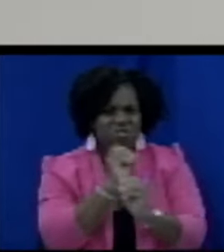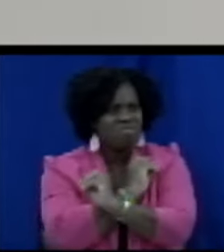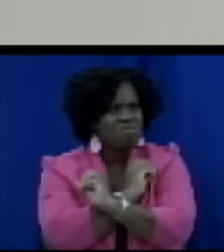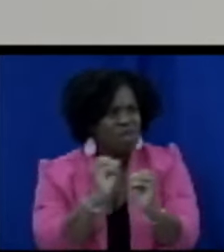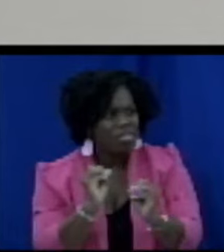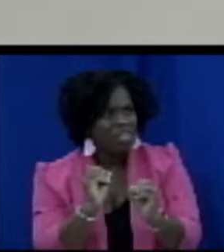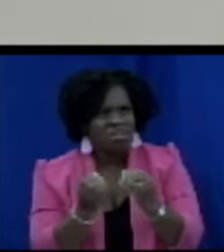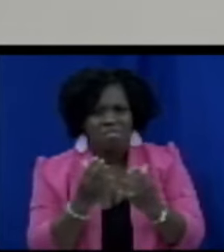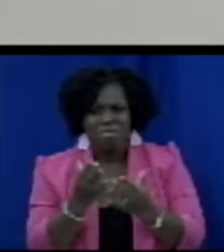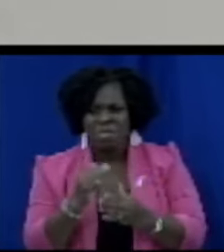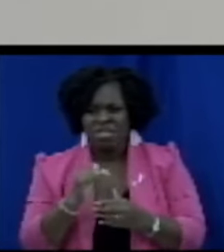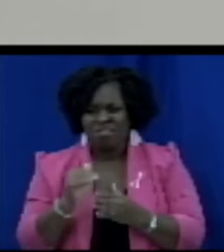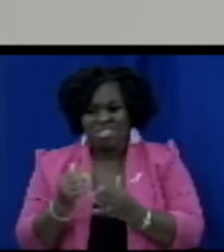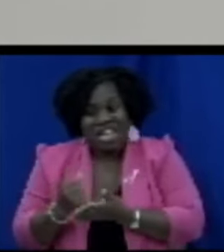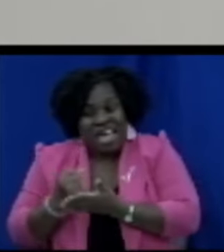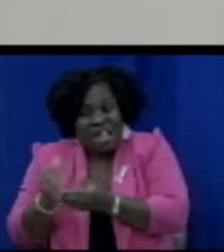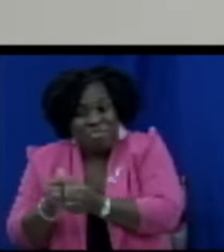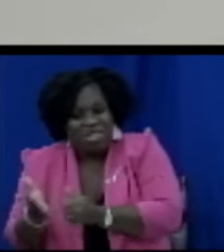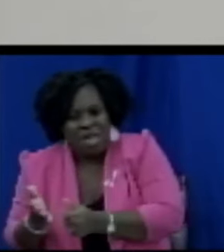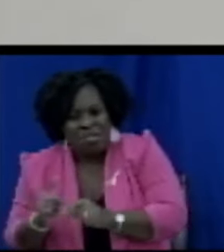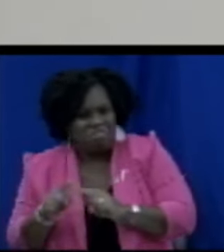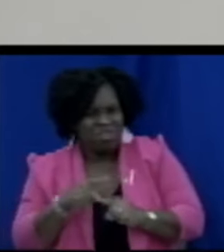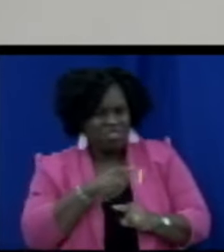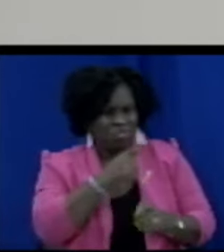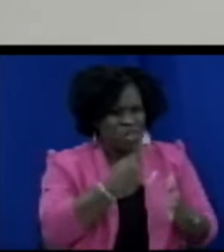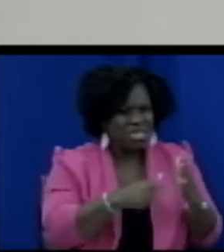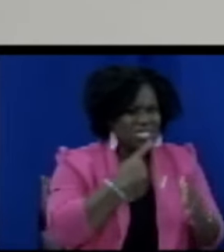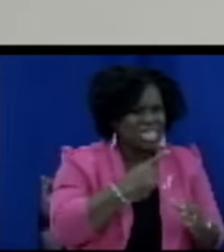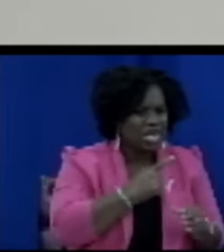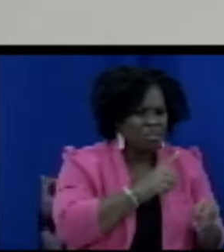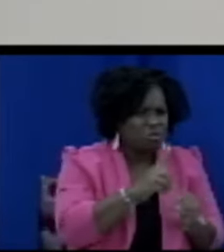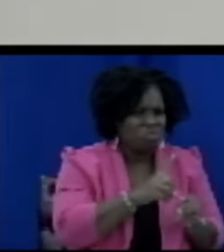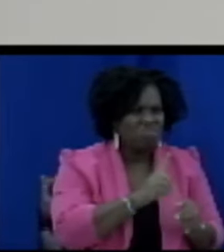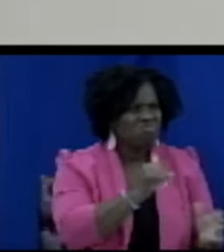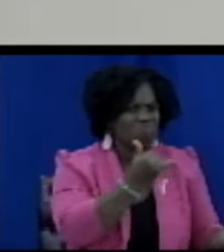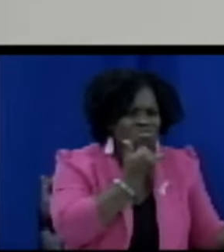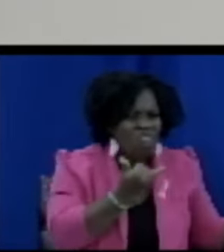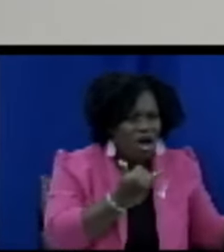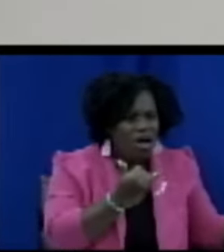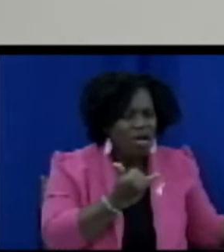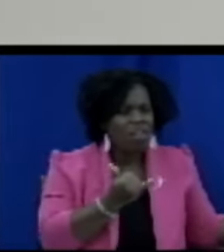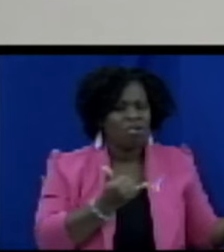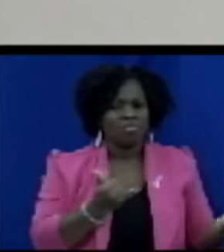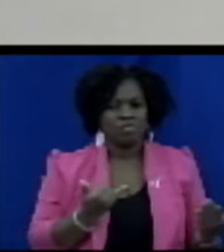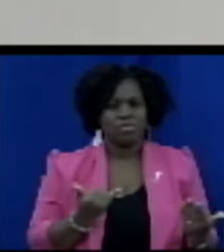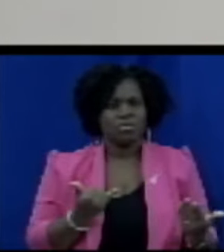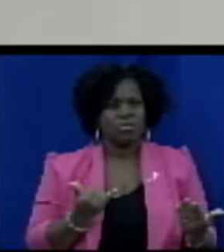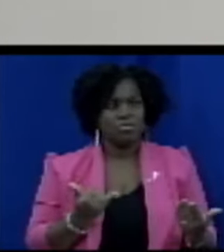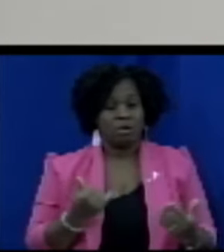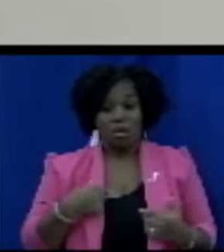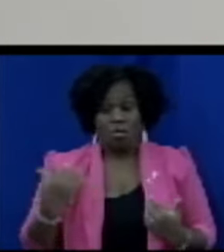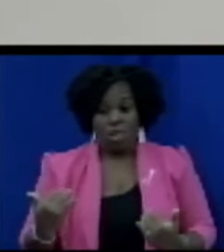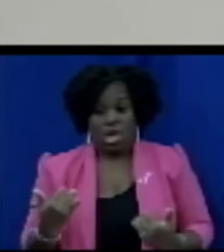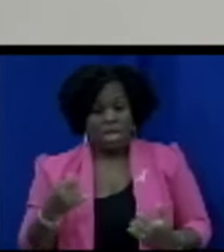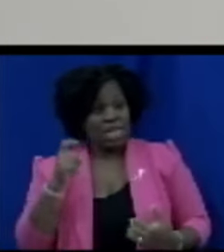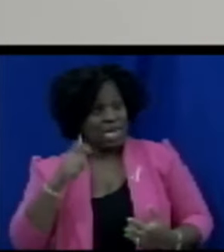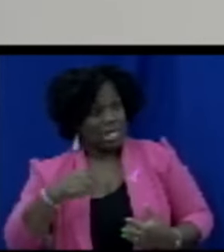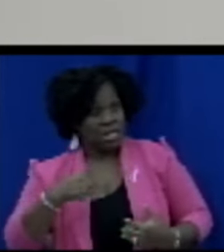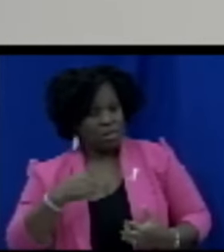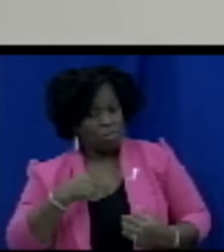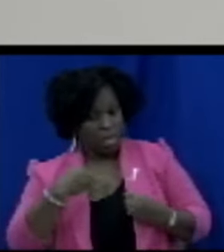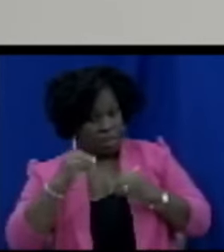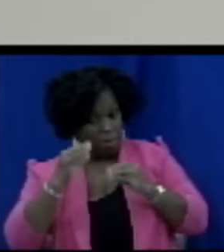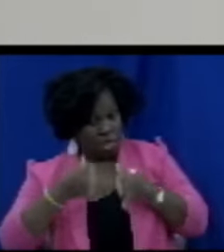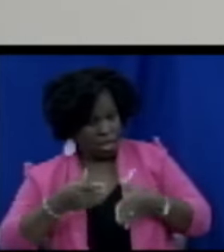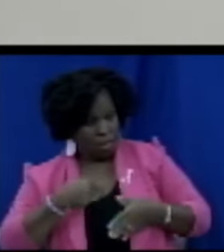didn do y and then you now as the consumer have to prove whether or not the product did not